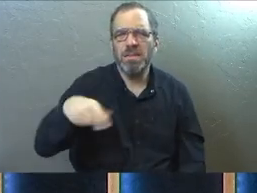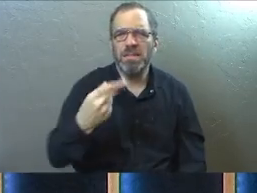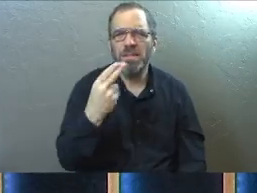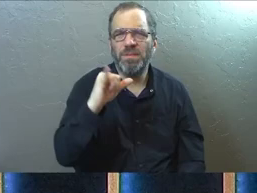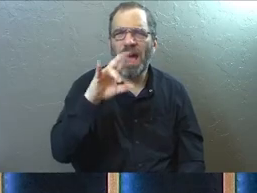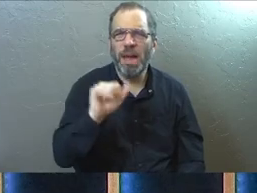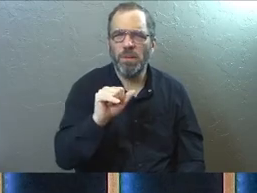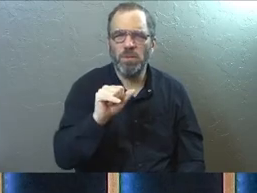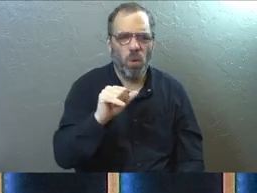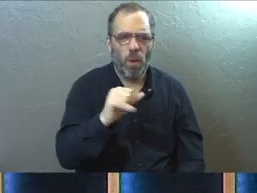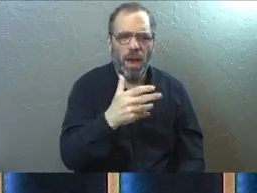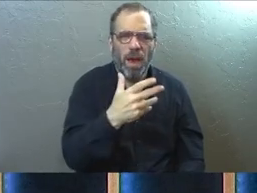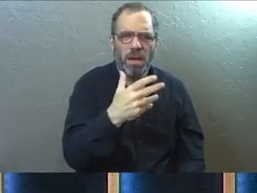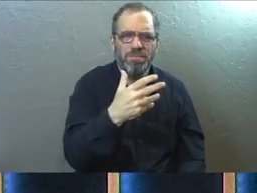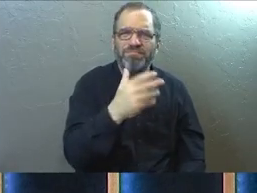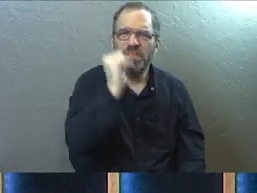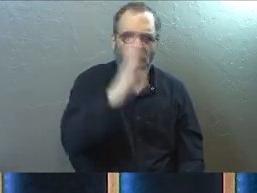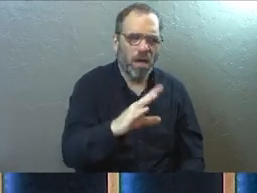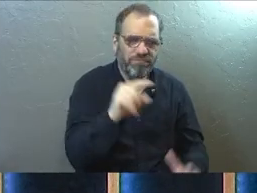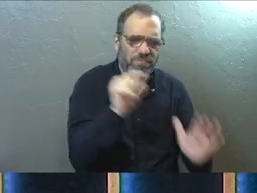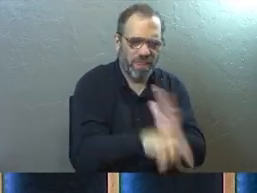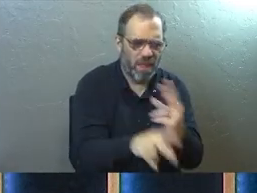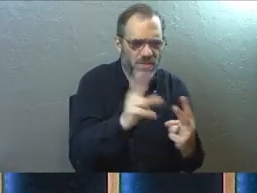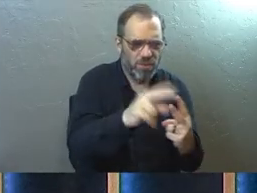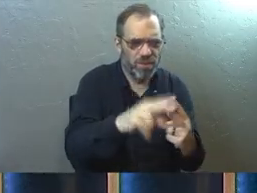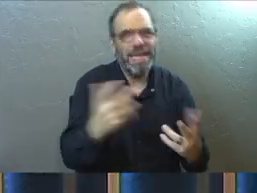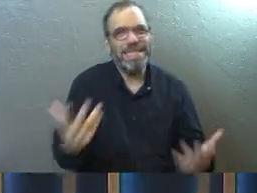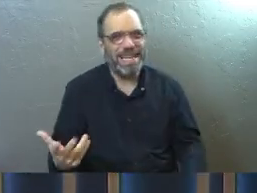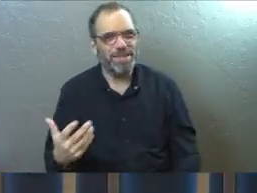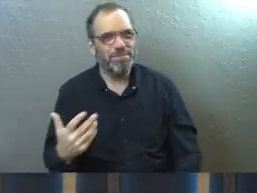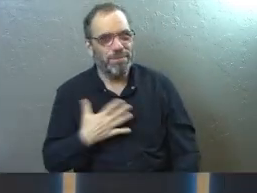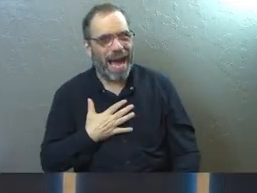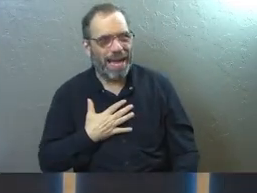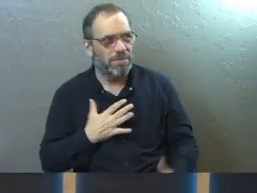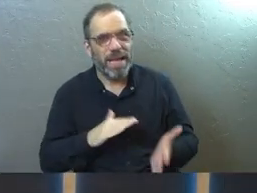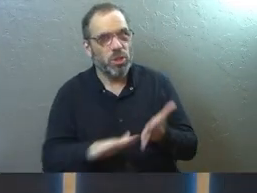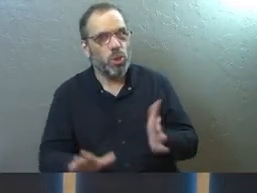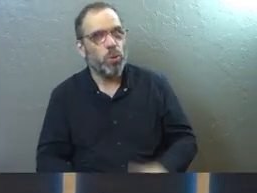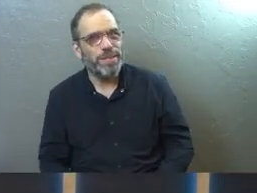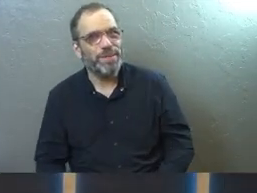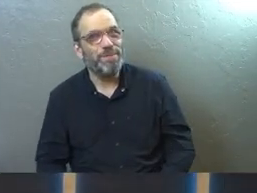this particular question, and that's my cop-out, and we're going to keep moving.